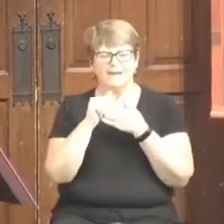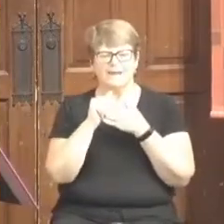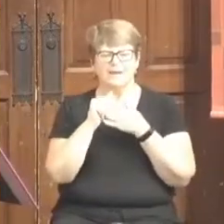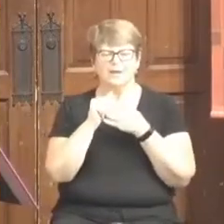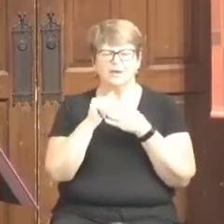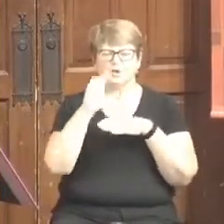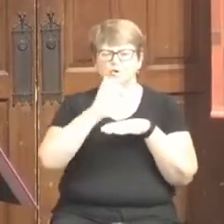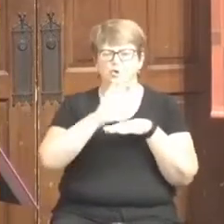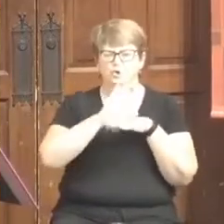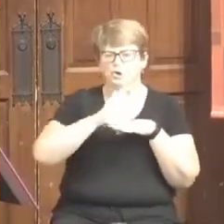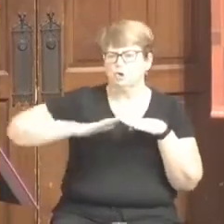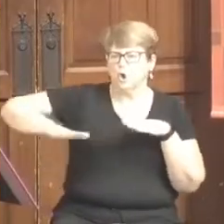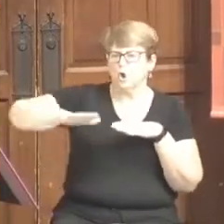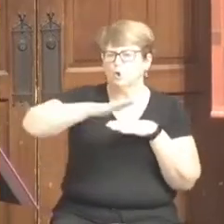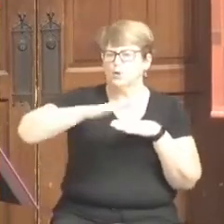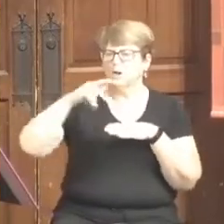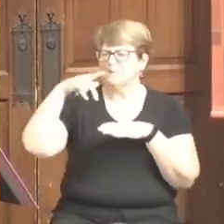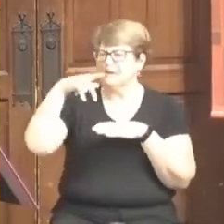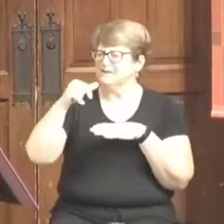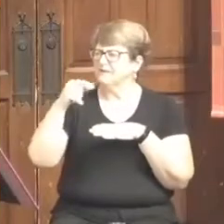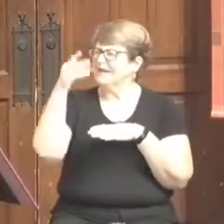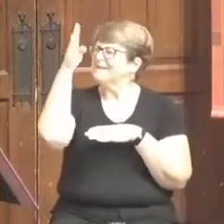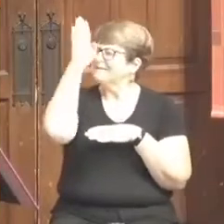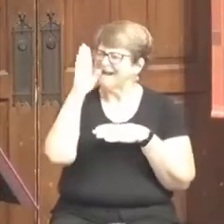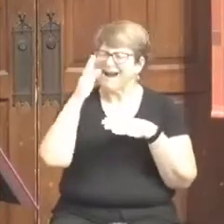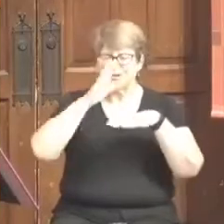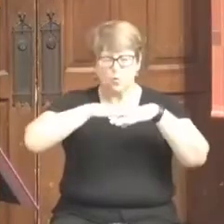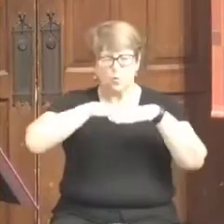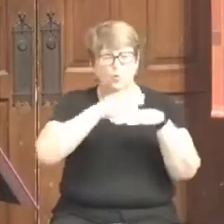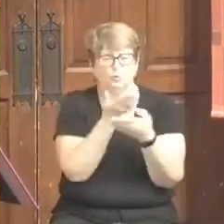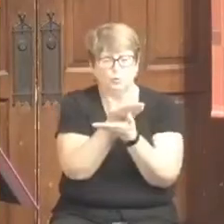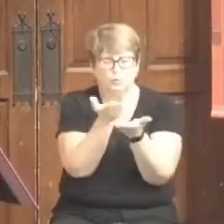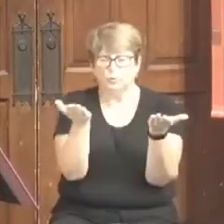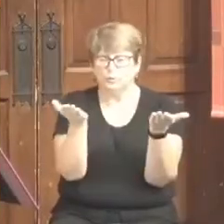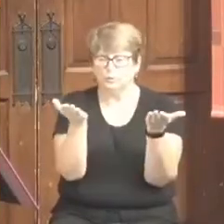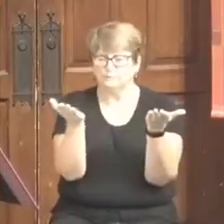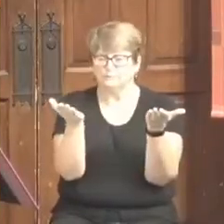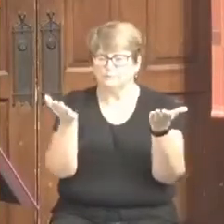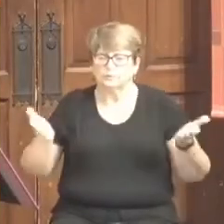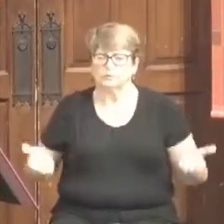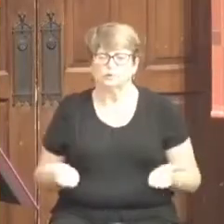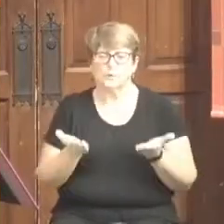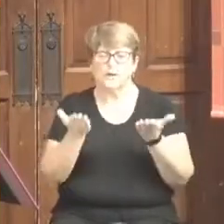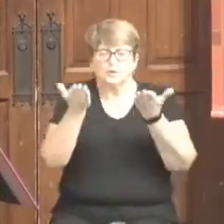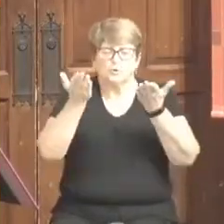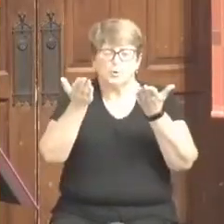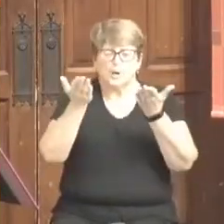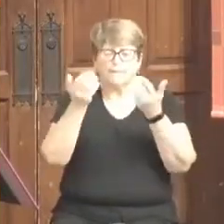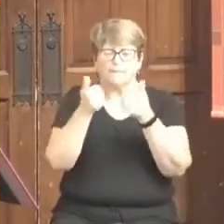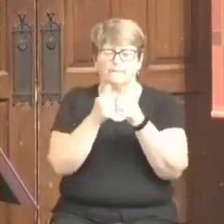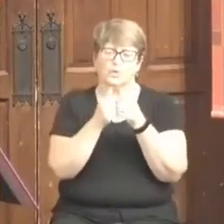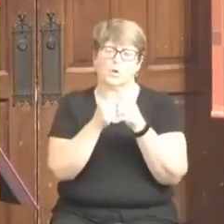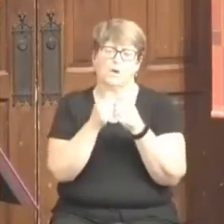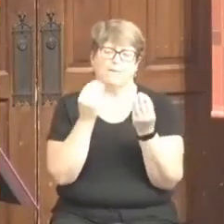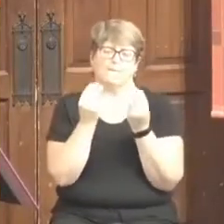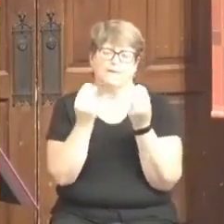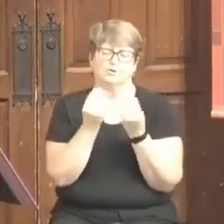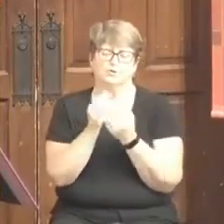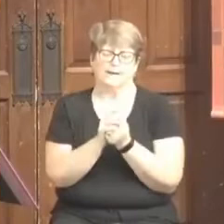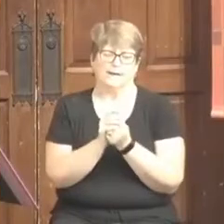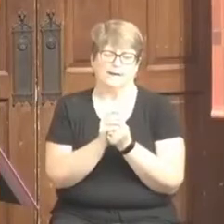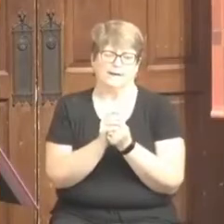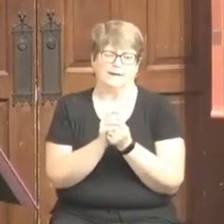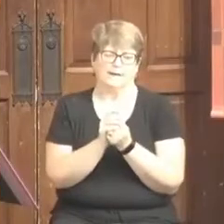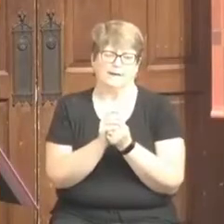and around the world. God has called you and raised you up for the ministry. Not